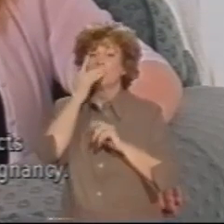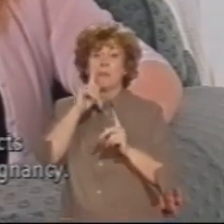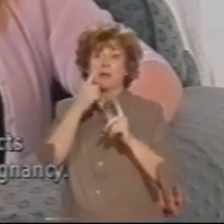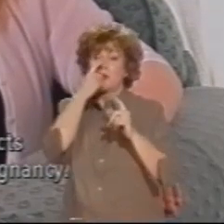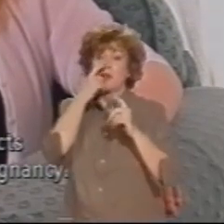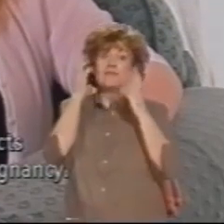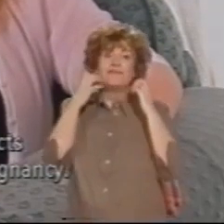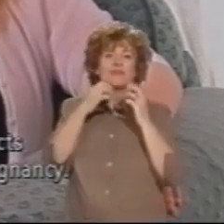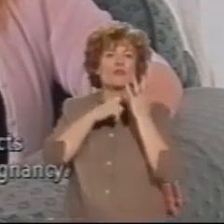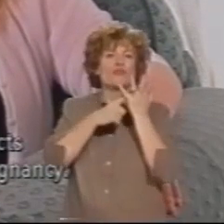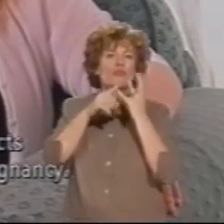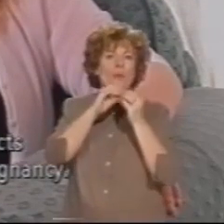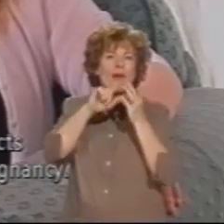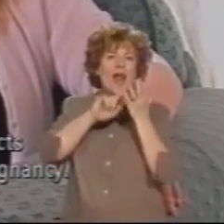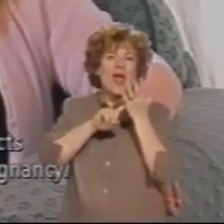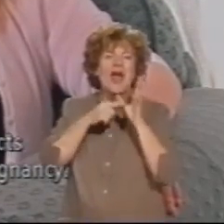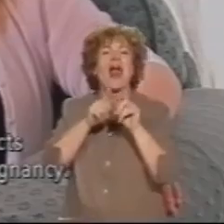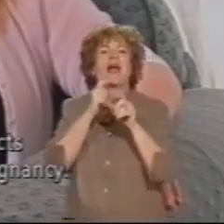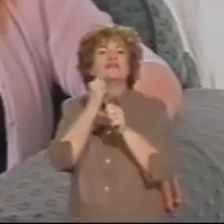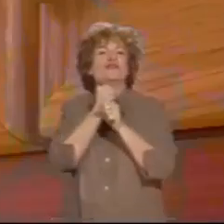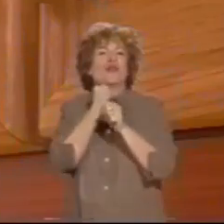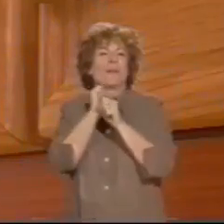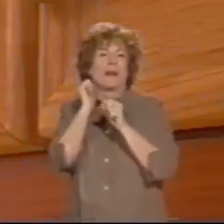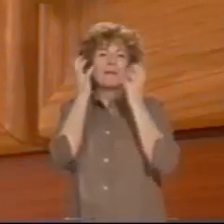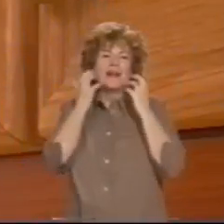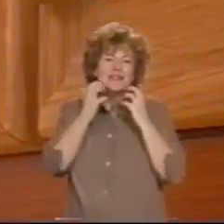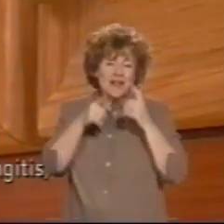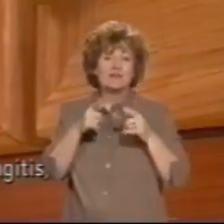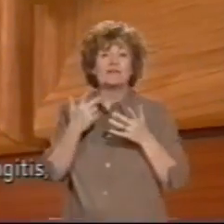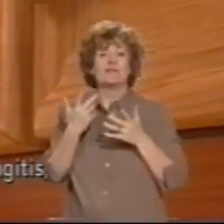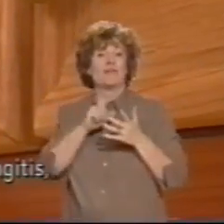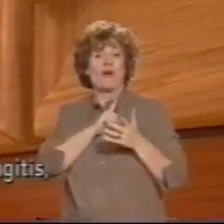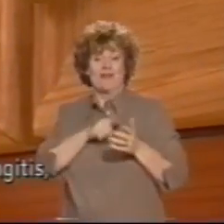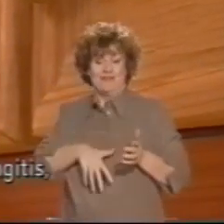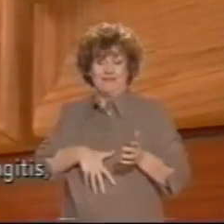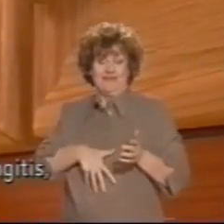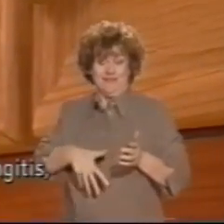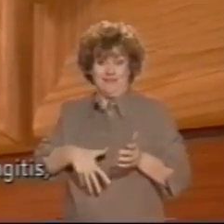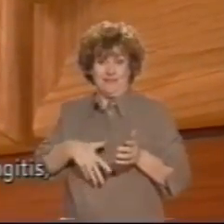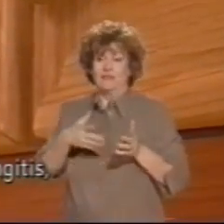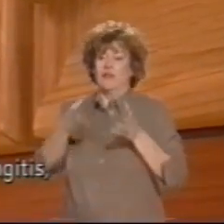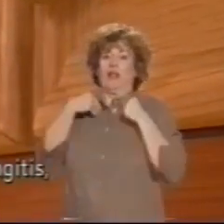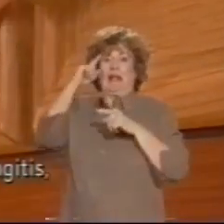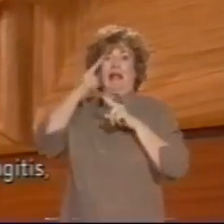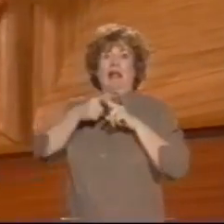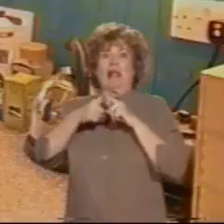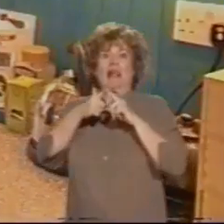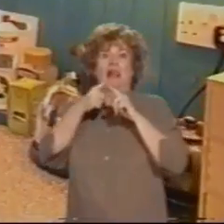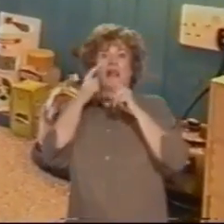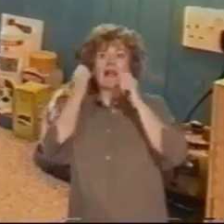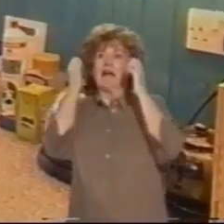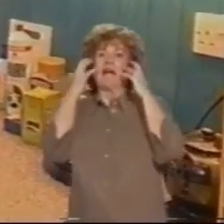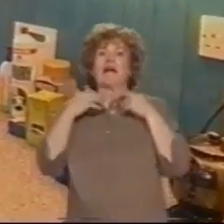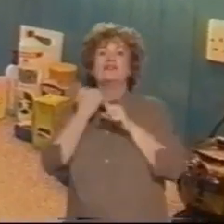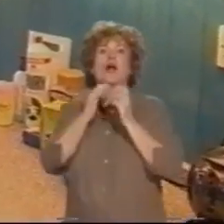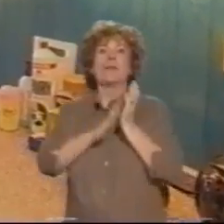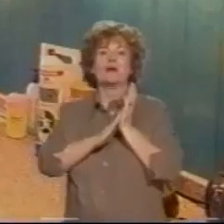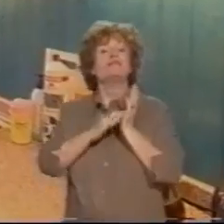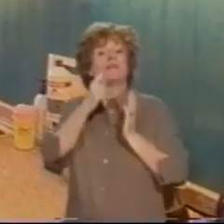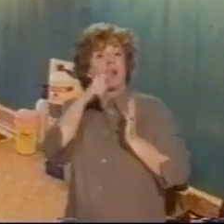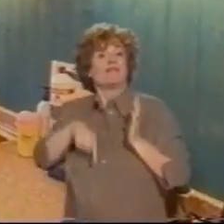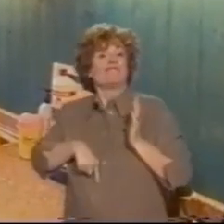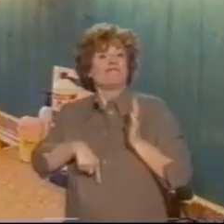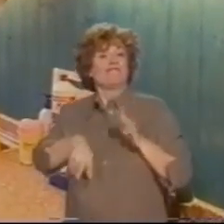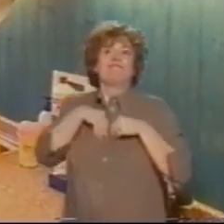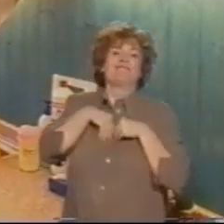German measles early on in pregnancy. Other causes can be meningitis, trauma at